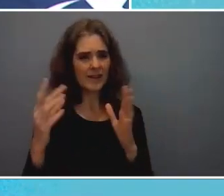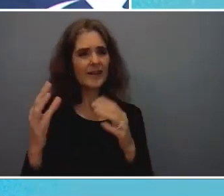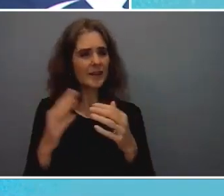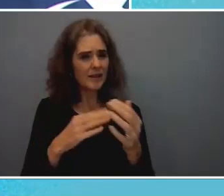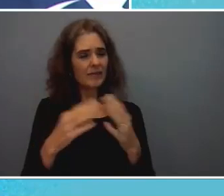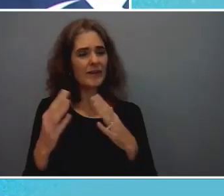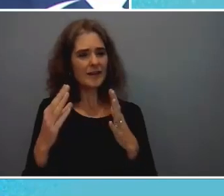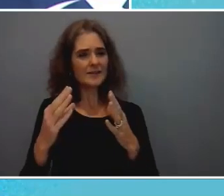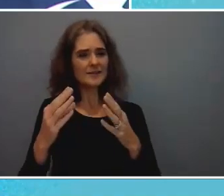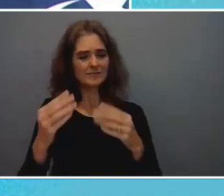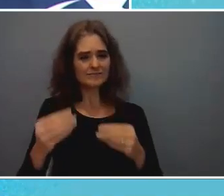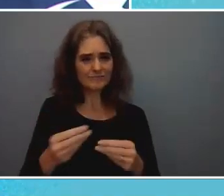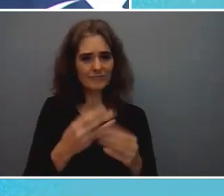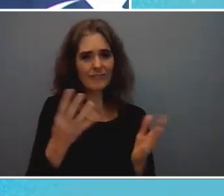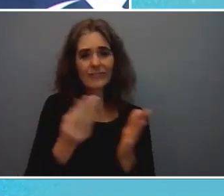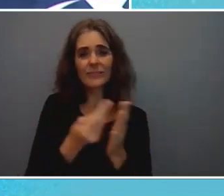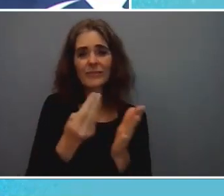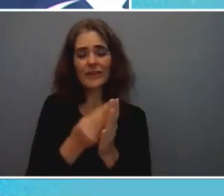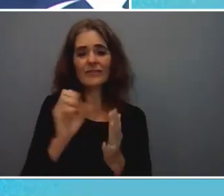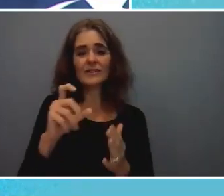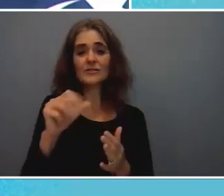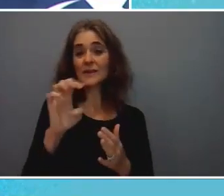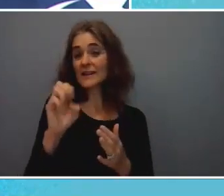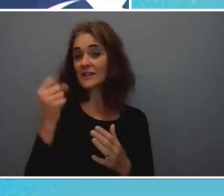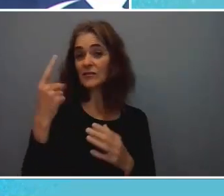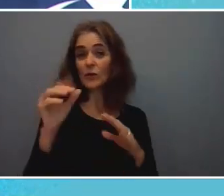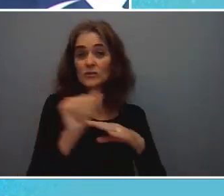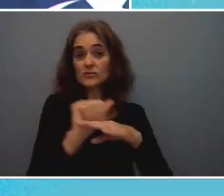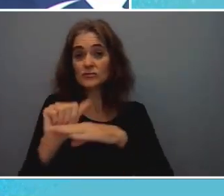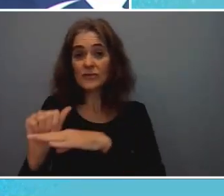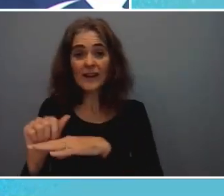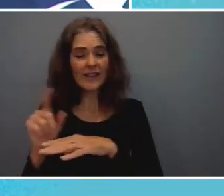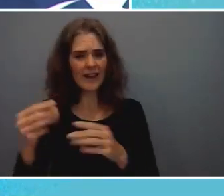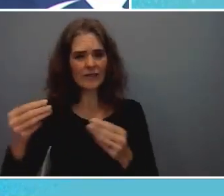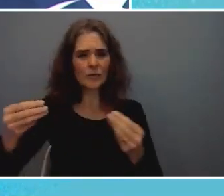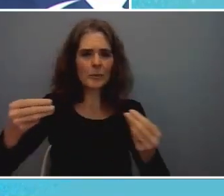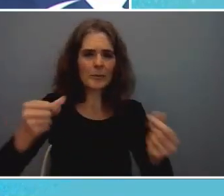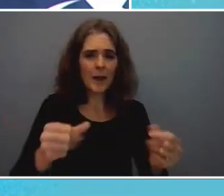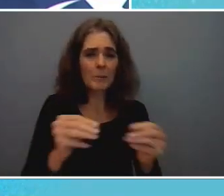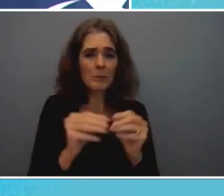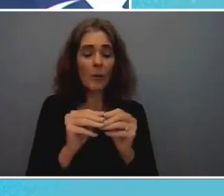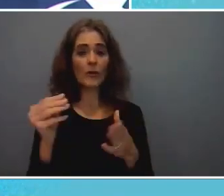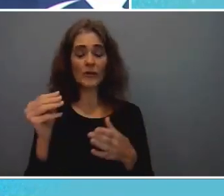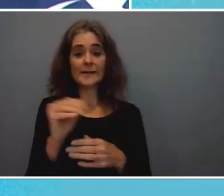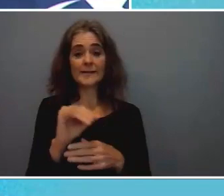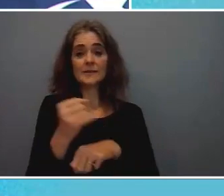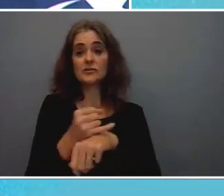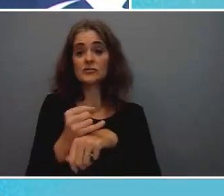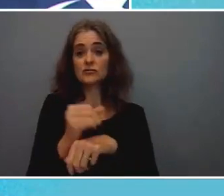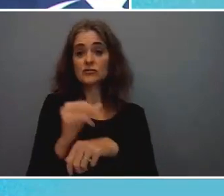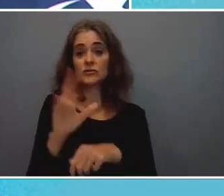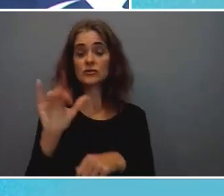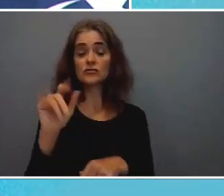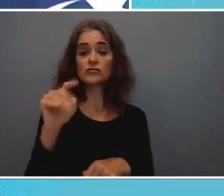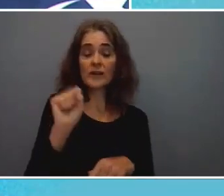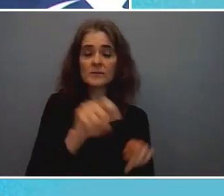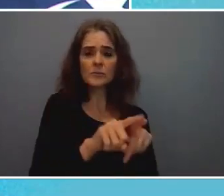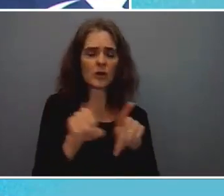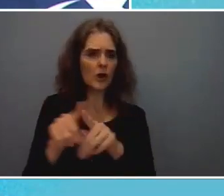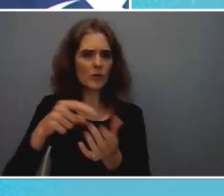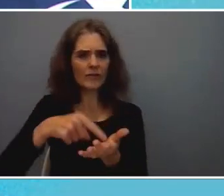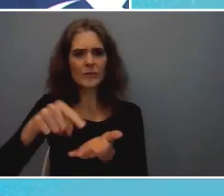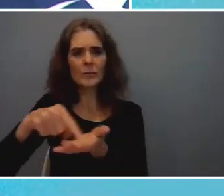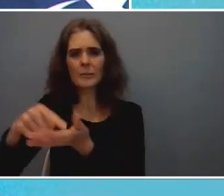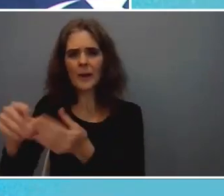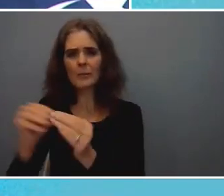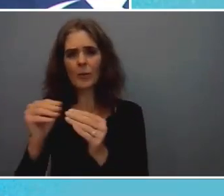fiscal space of these countries not only they have to pay more in interest rates but they have to pay more in terms of their local